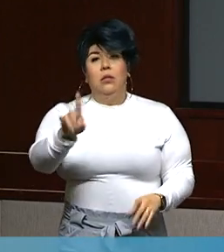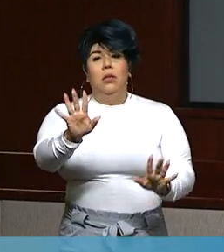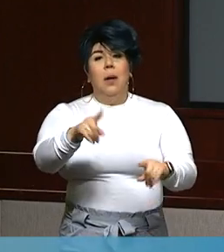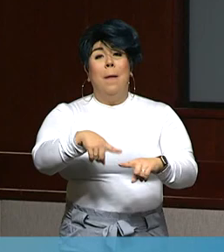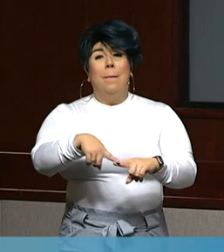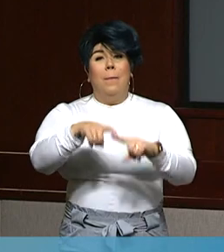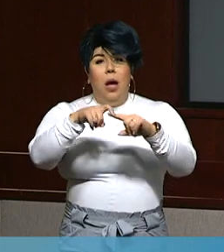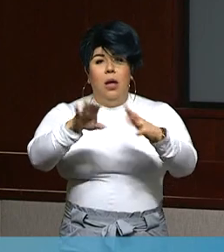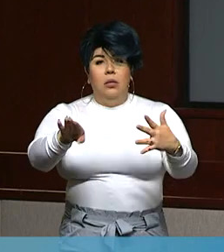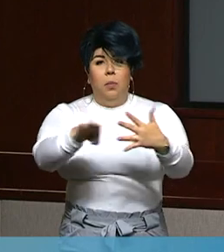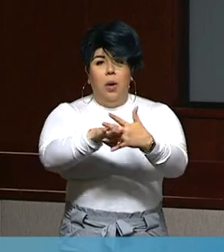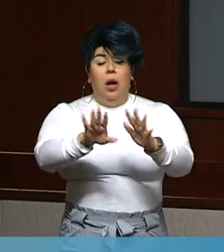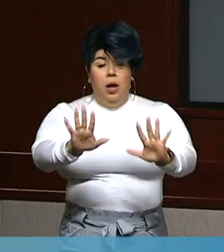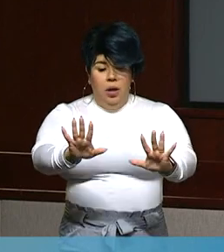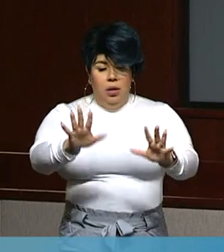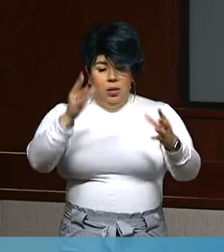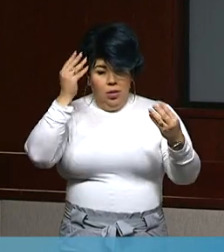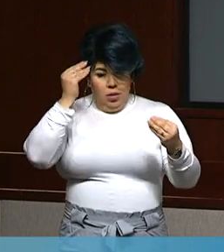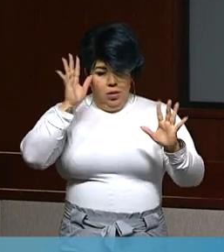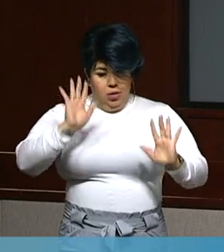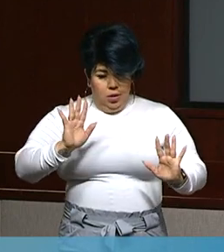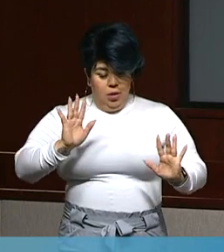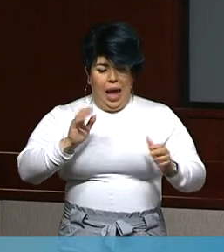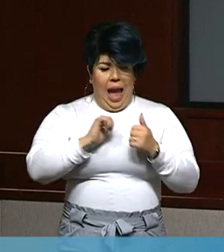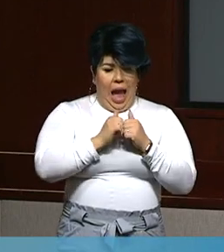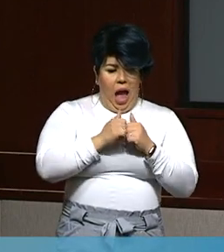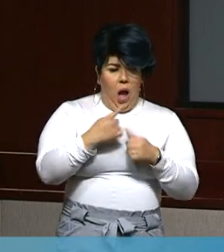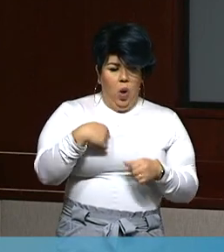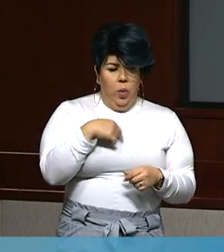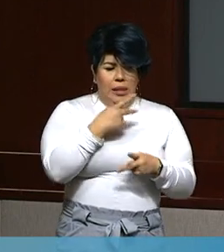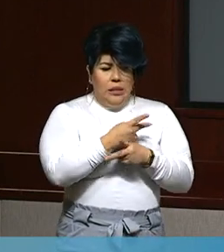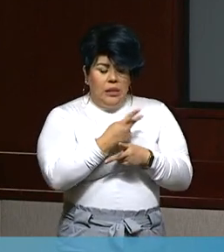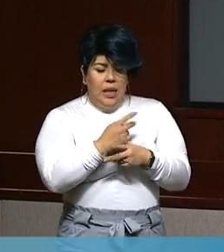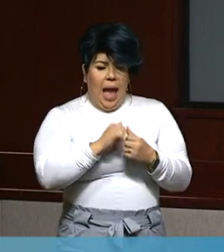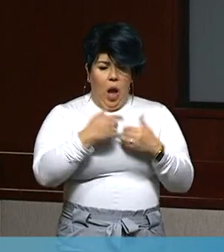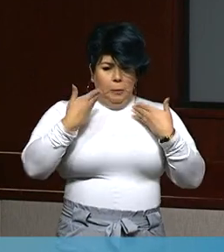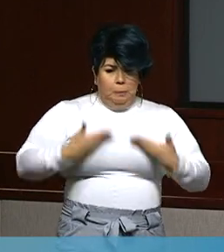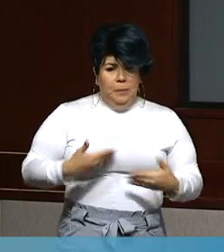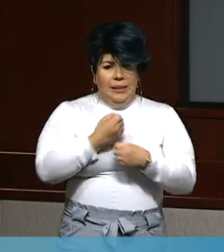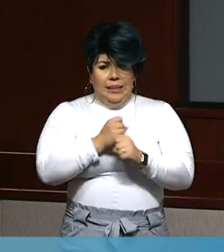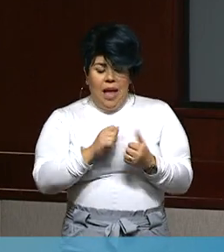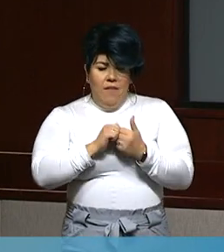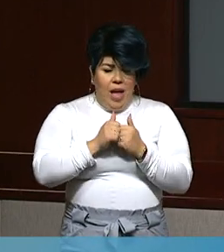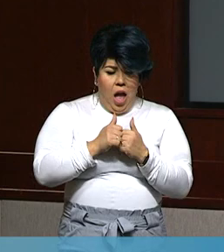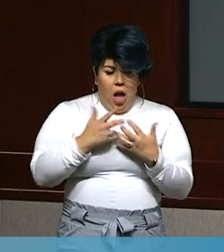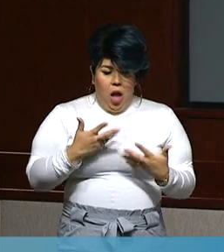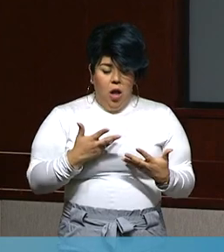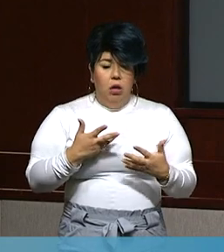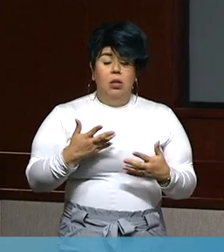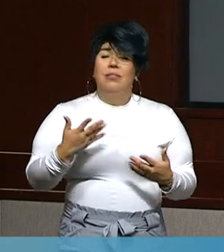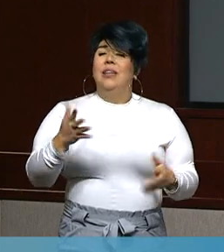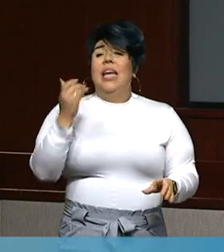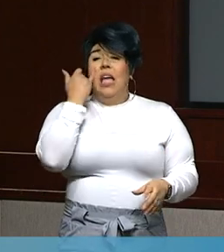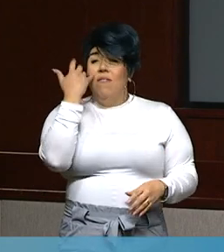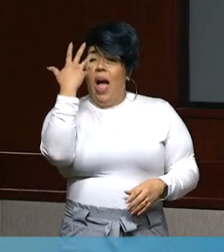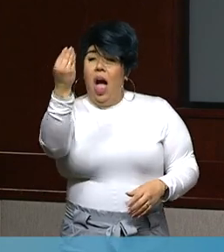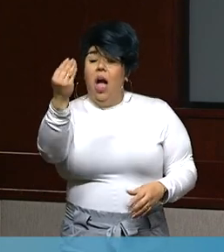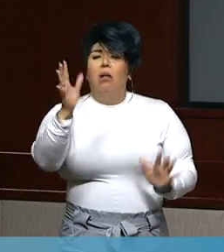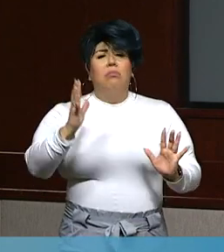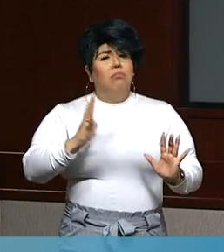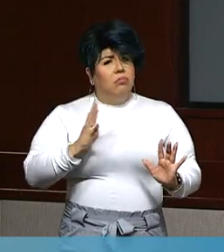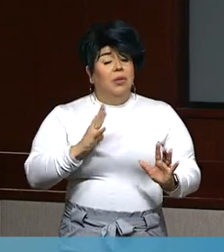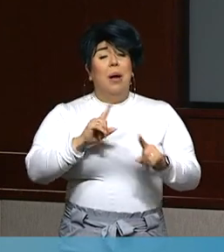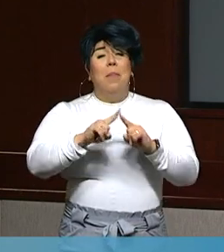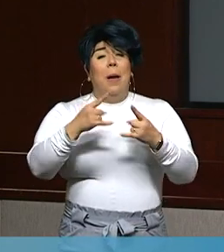reflect on the COVID mitigation measures we're using in our own lives and strengthen those. Wear a mask when you're outside of the house.